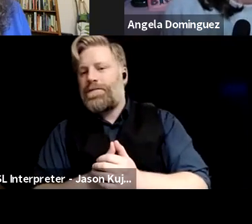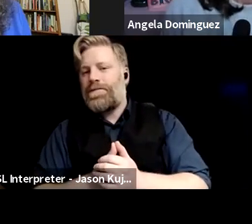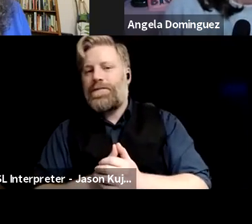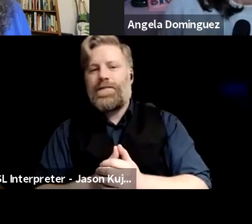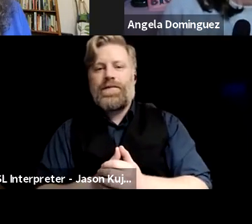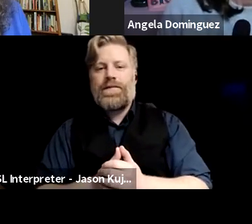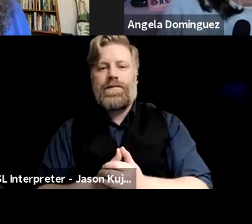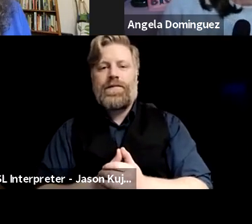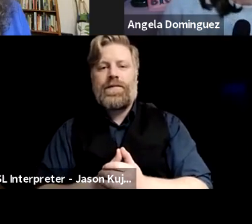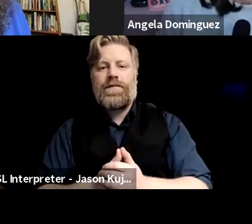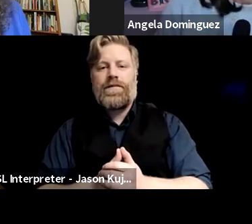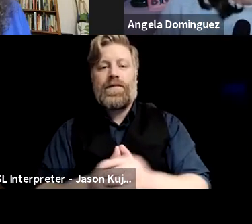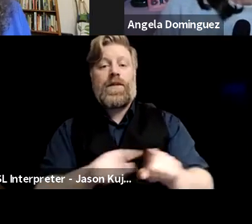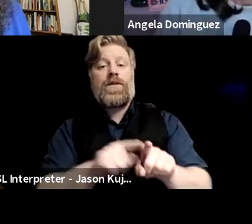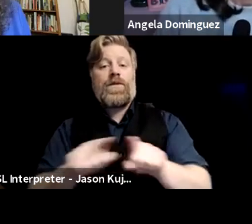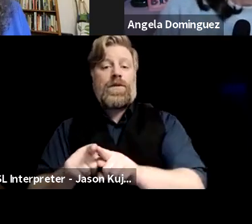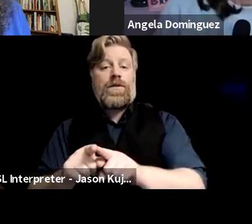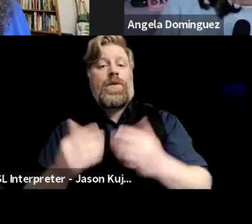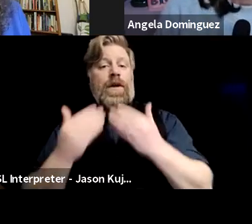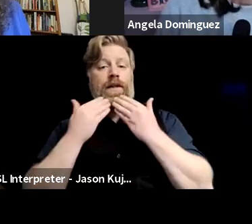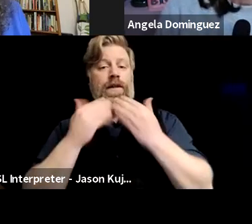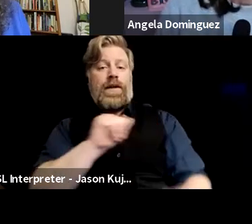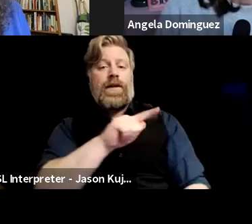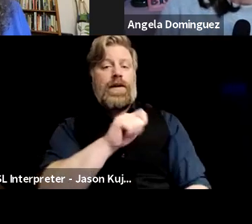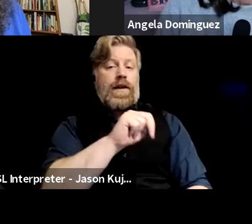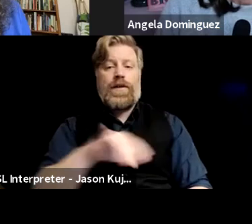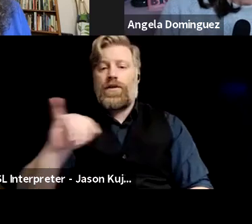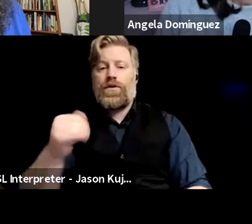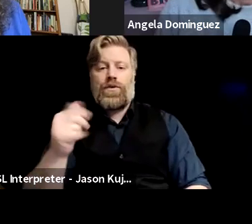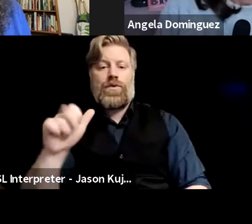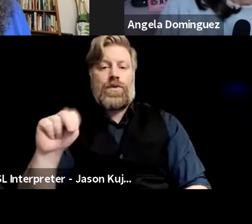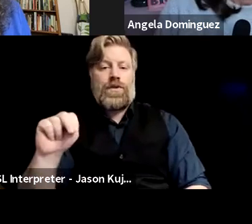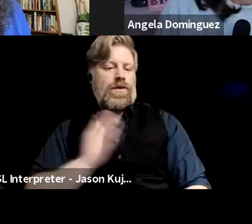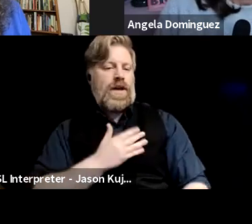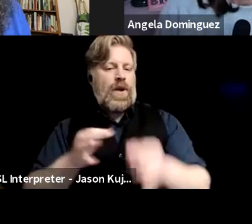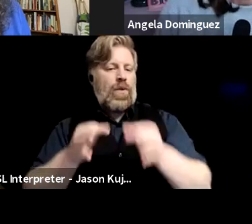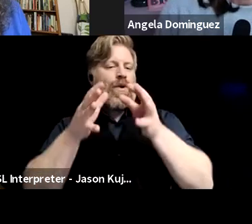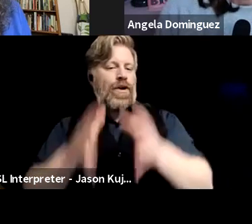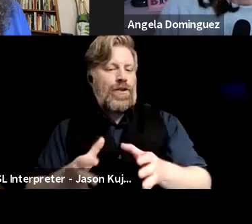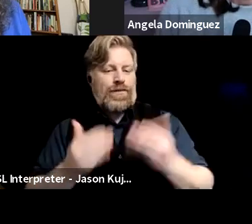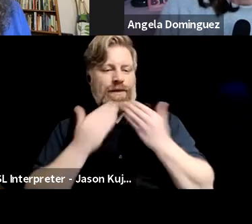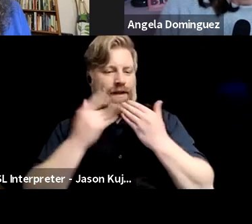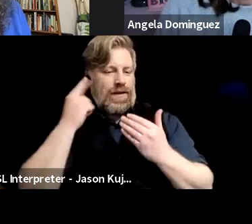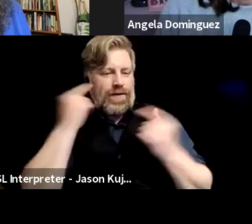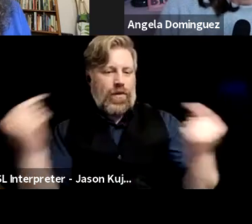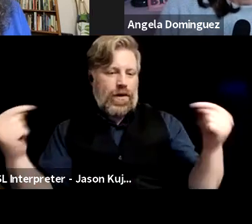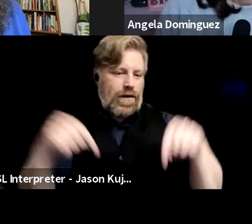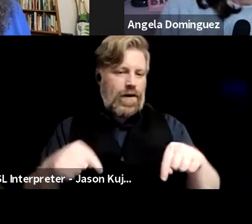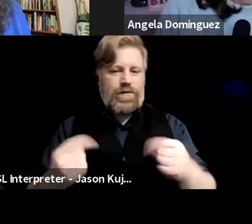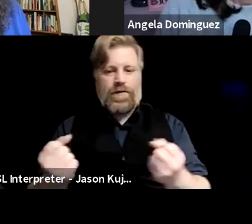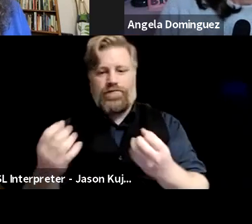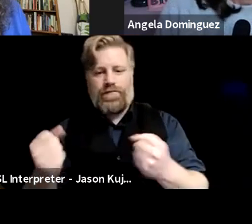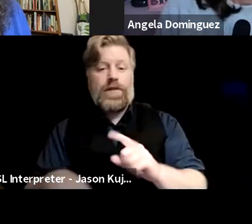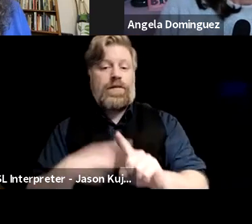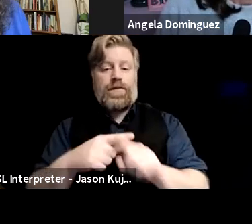and so I'd also like to thank, um, Alan and Jason, our ASL interpreters for being here and, um, for Karina